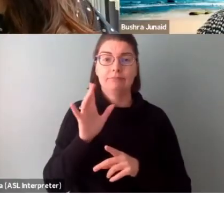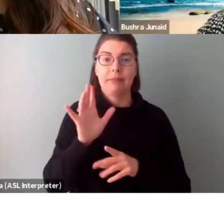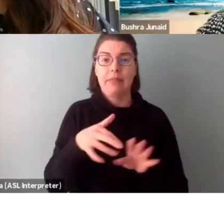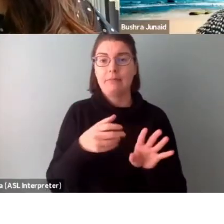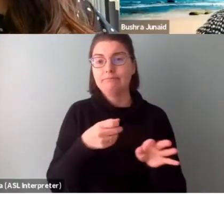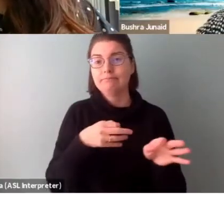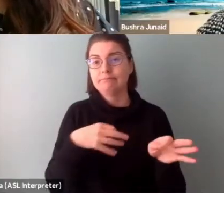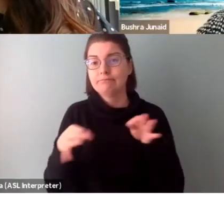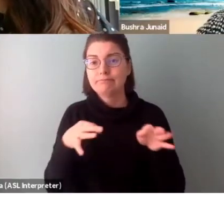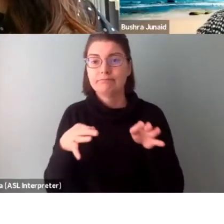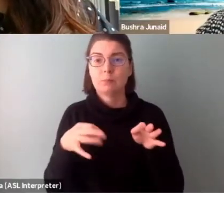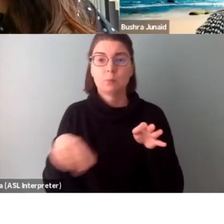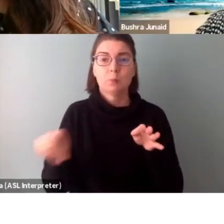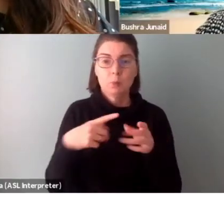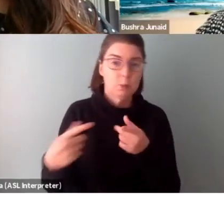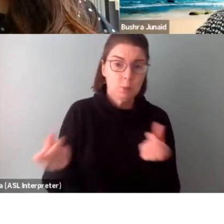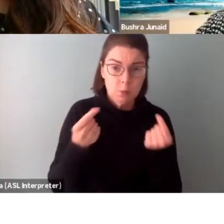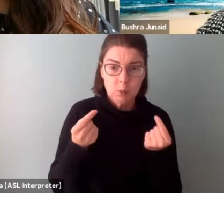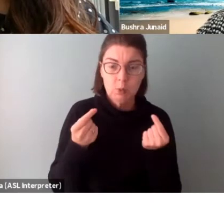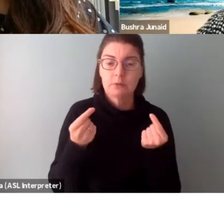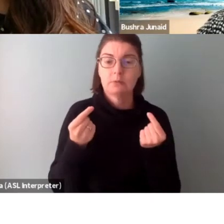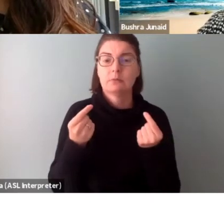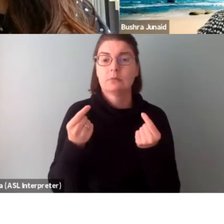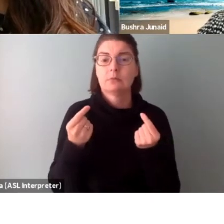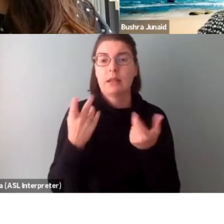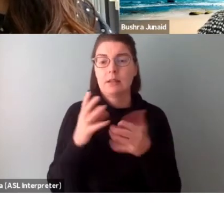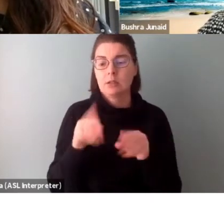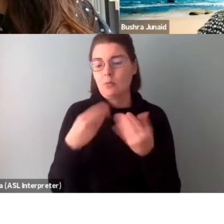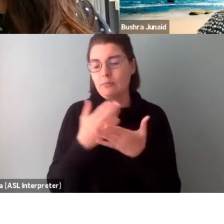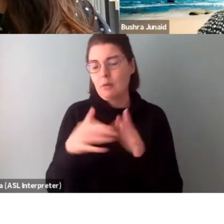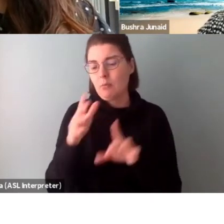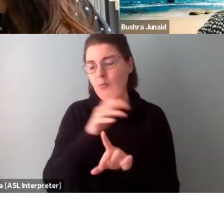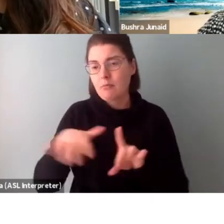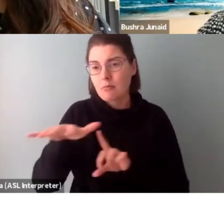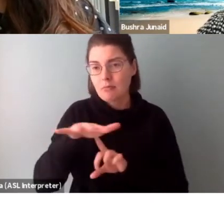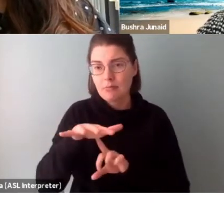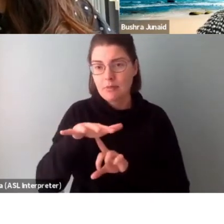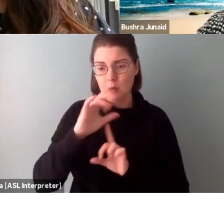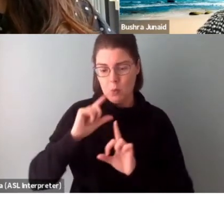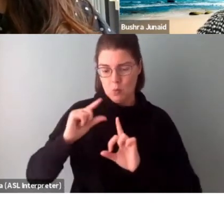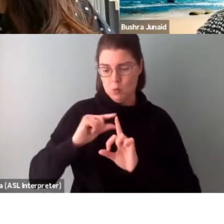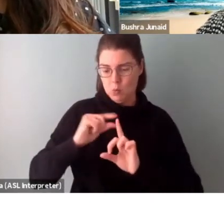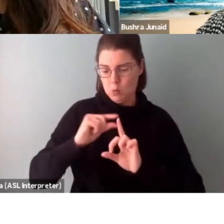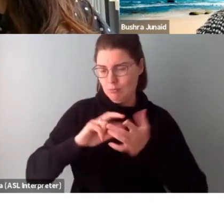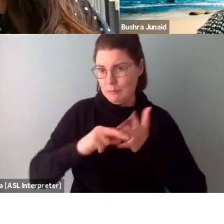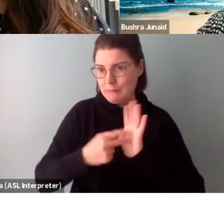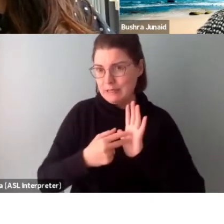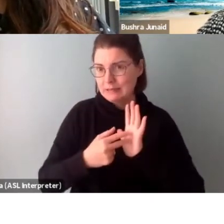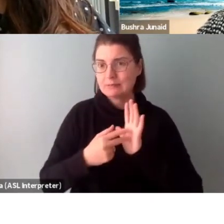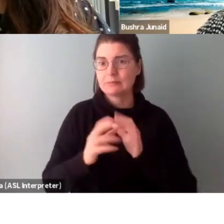what it is that you're doing and to give the context of what these terms may mean.